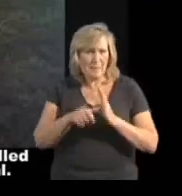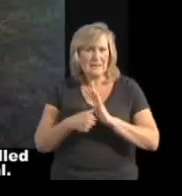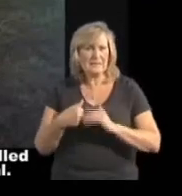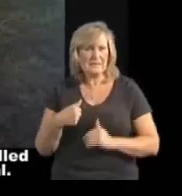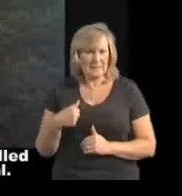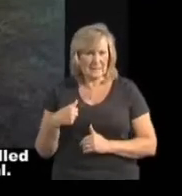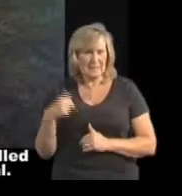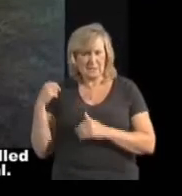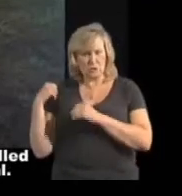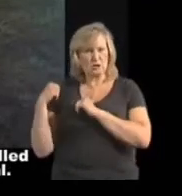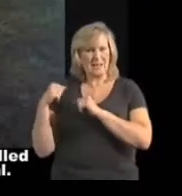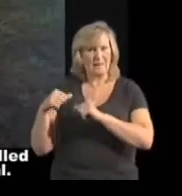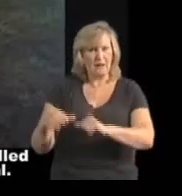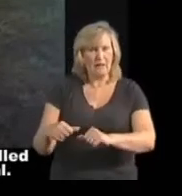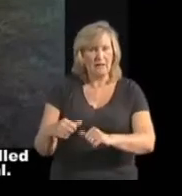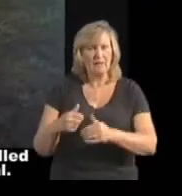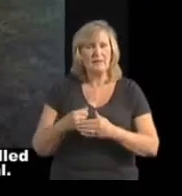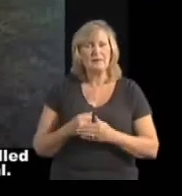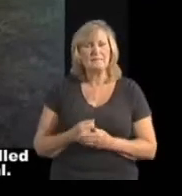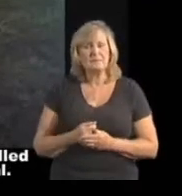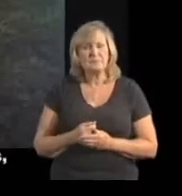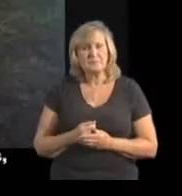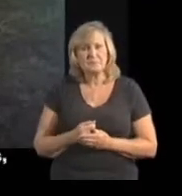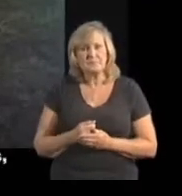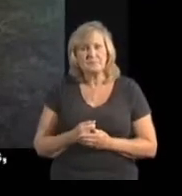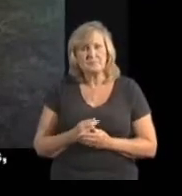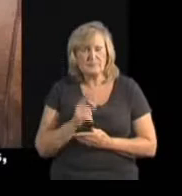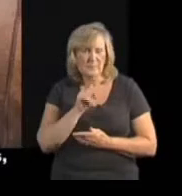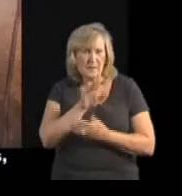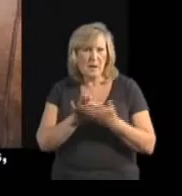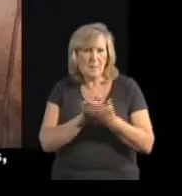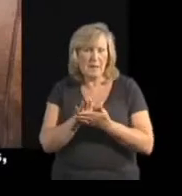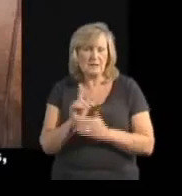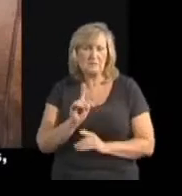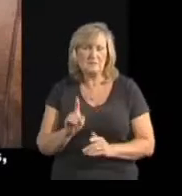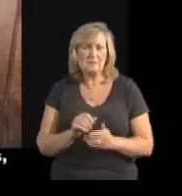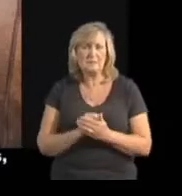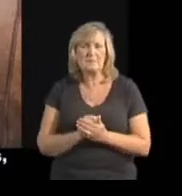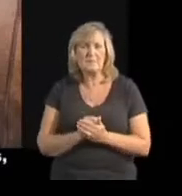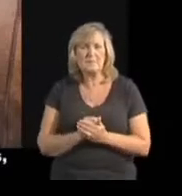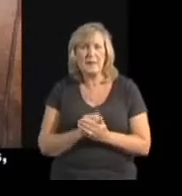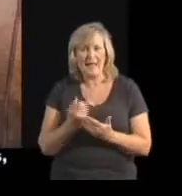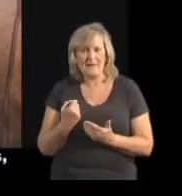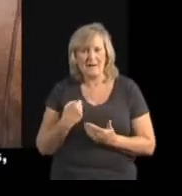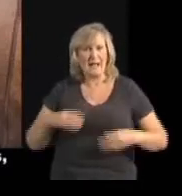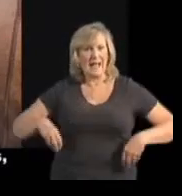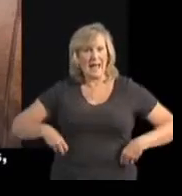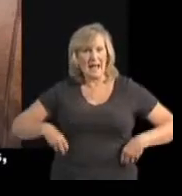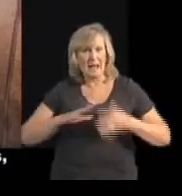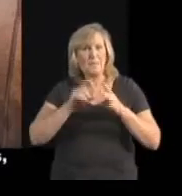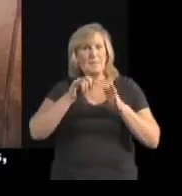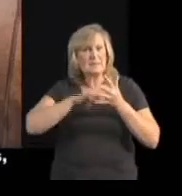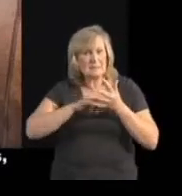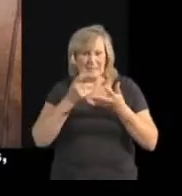congenital which means that I have dislocated